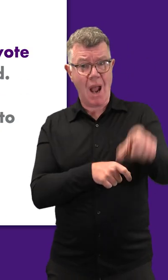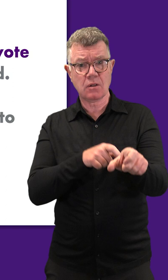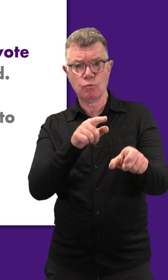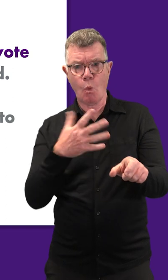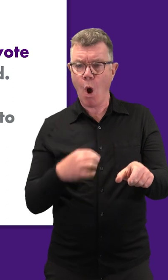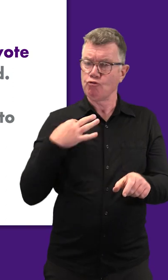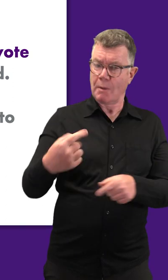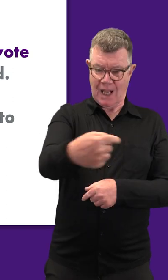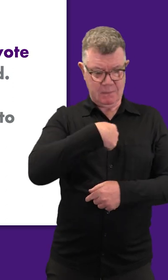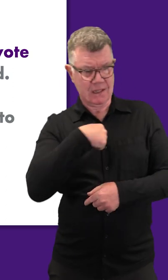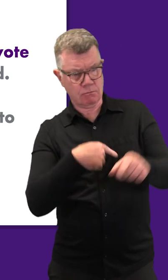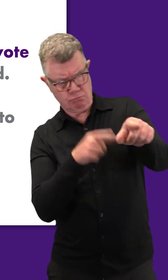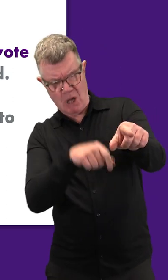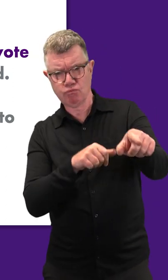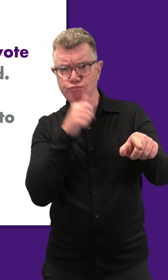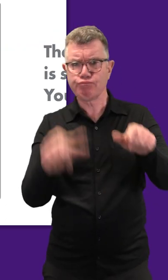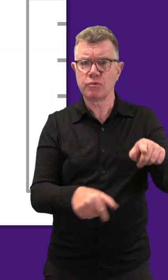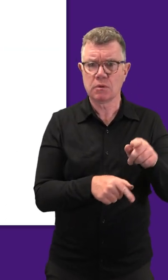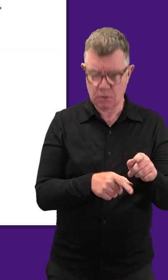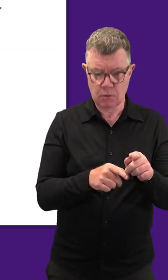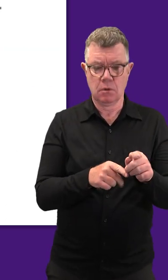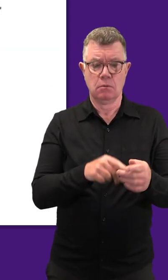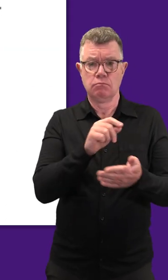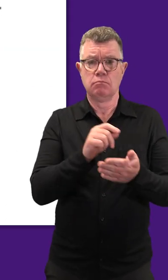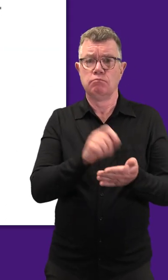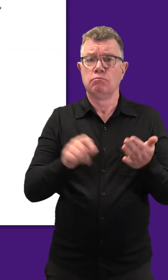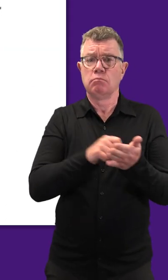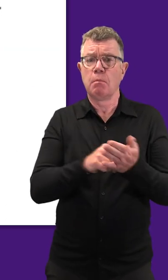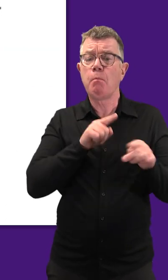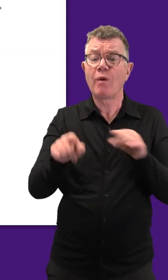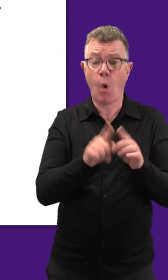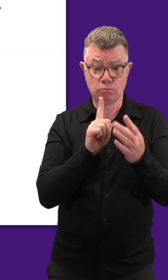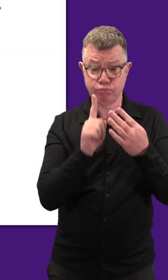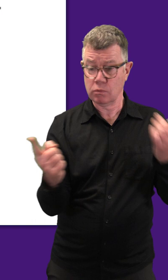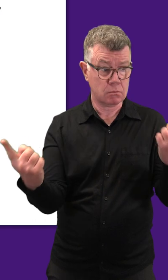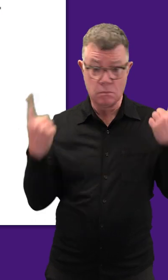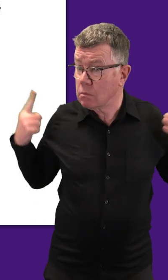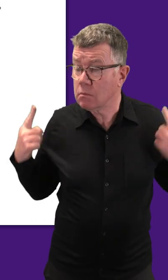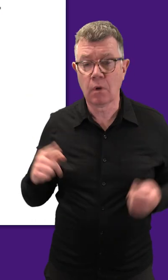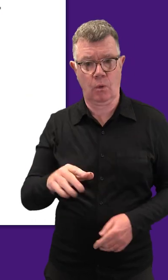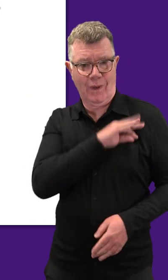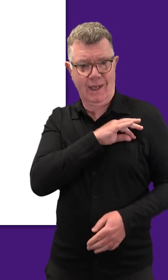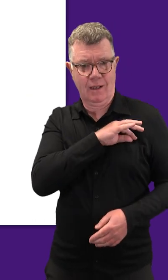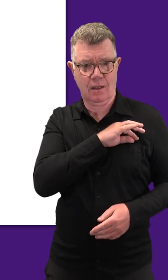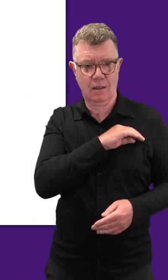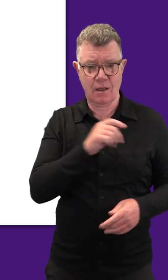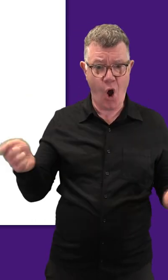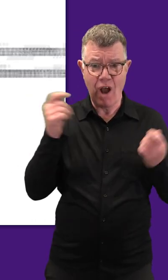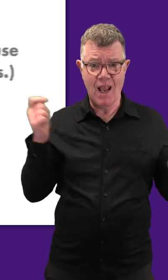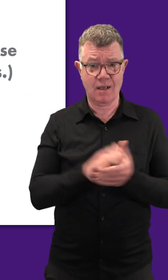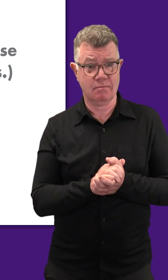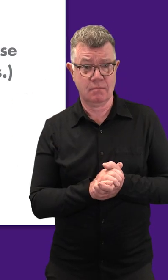choose the person you want to represent you. The person with the most votes in that constituency wins. Hooray!